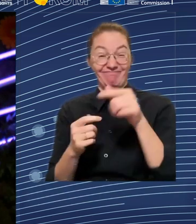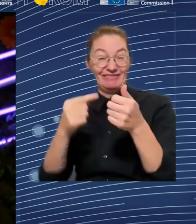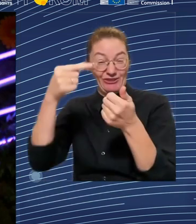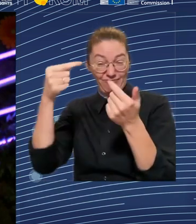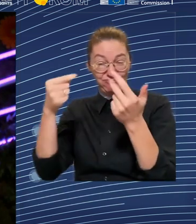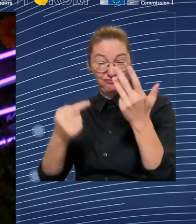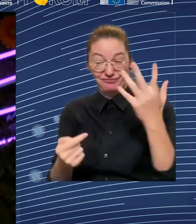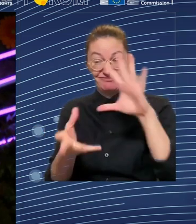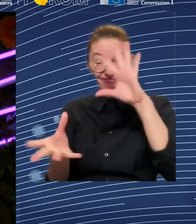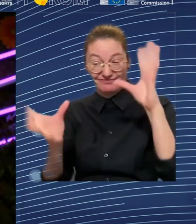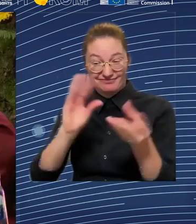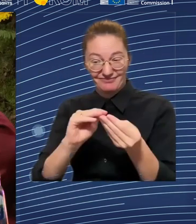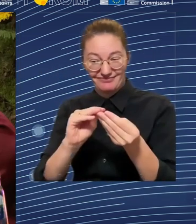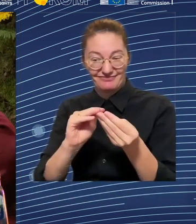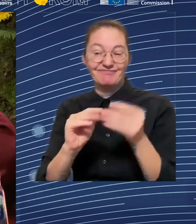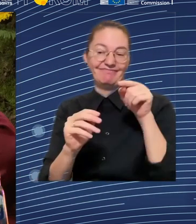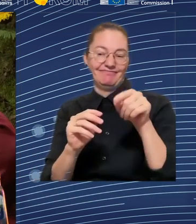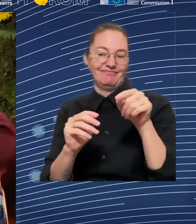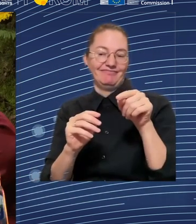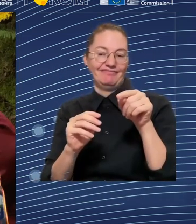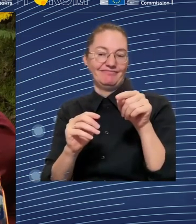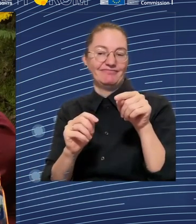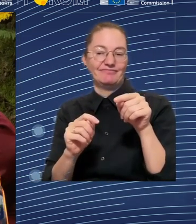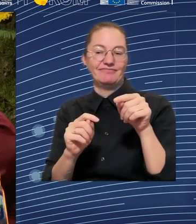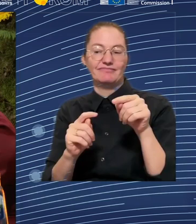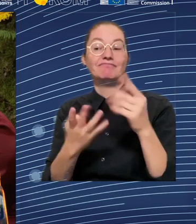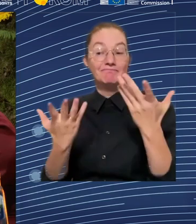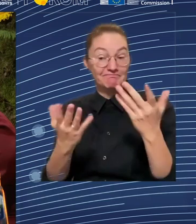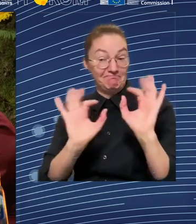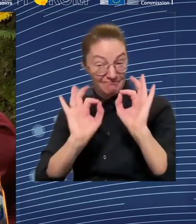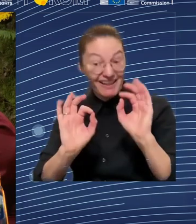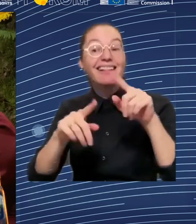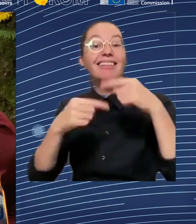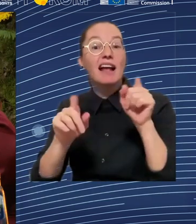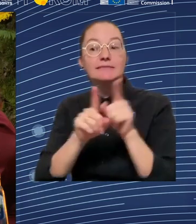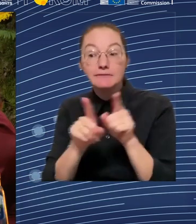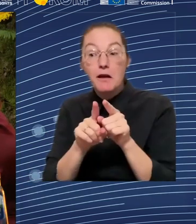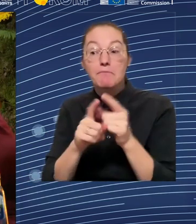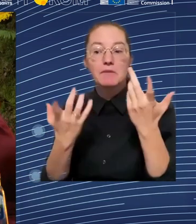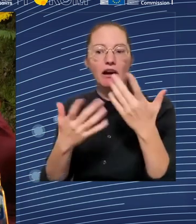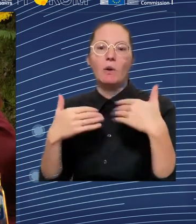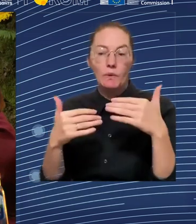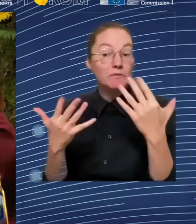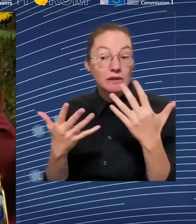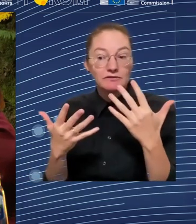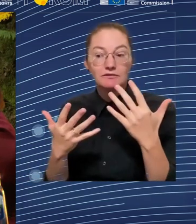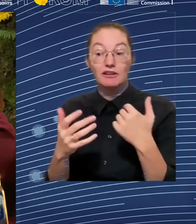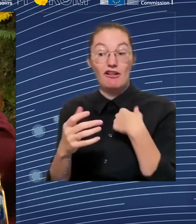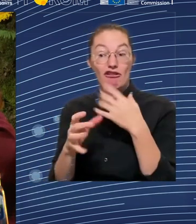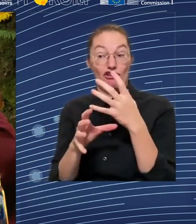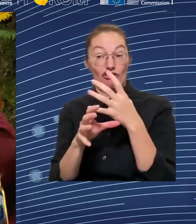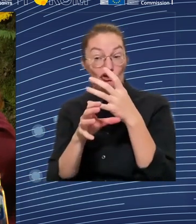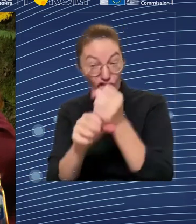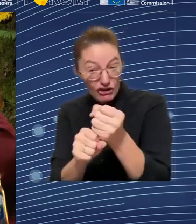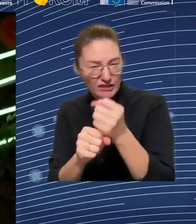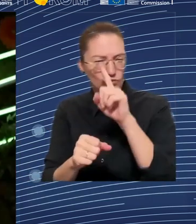Like, you know, why you? Like, why should I trust you in any of this? And the only way you can answer